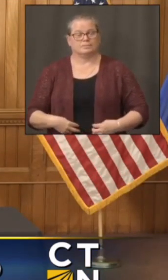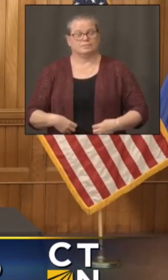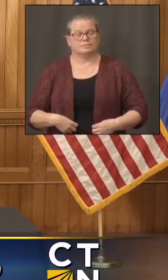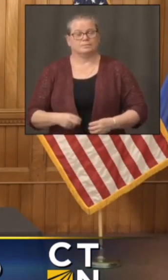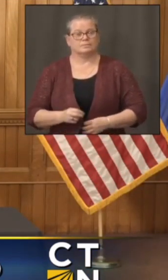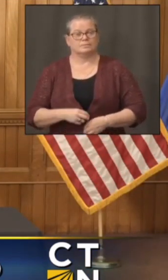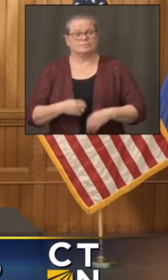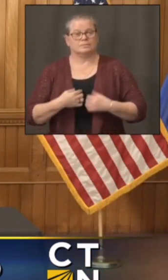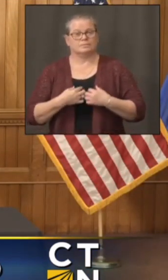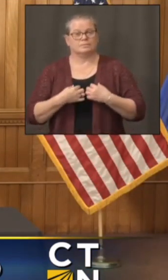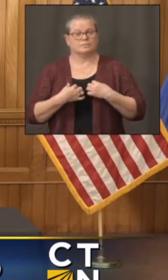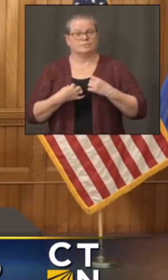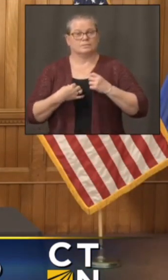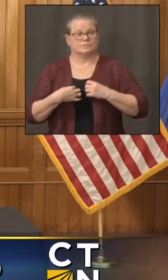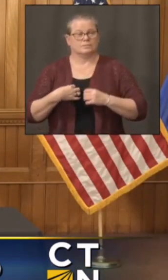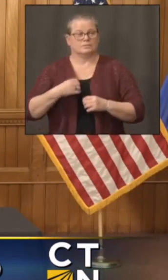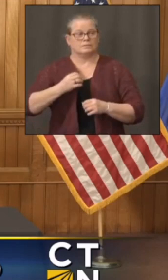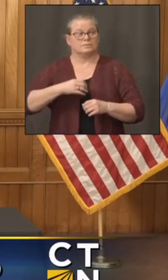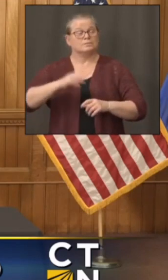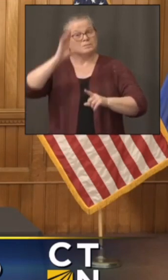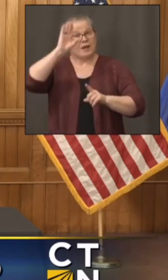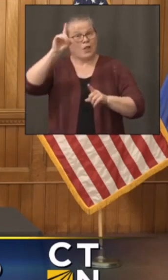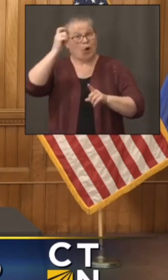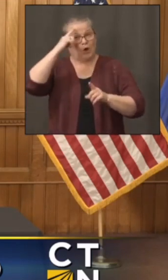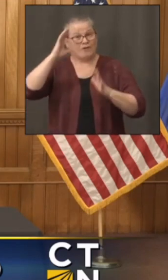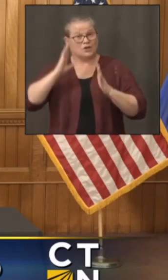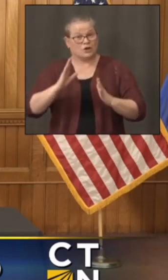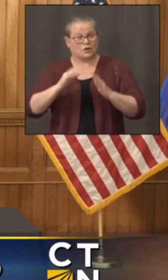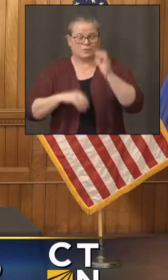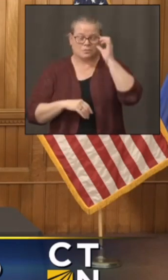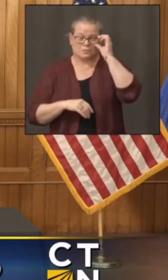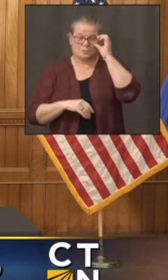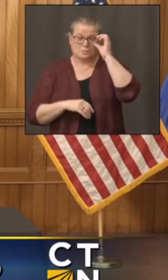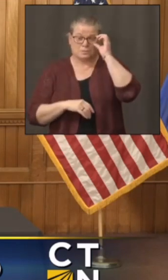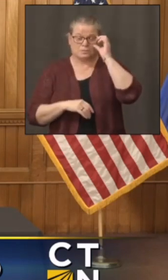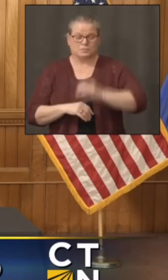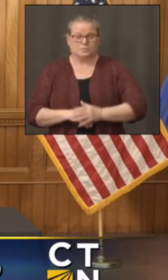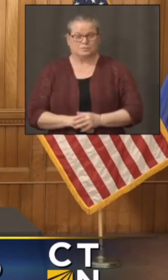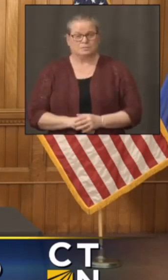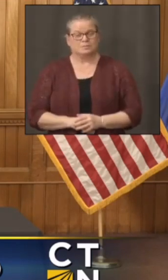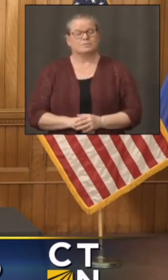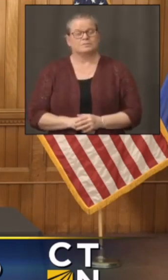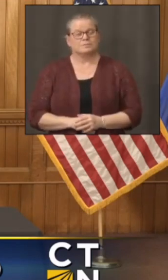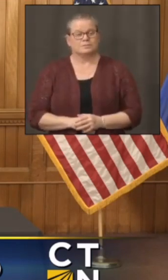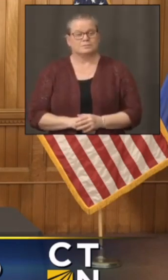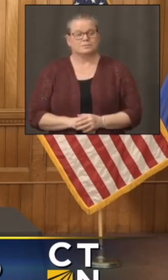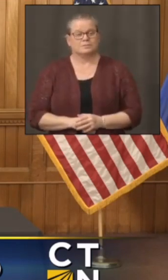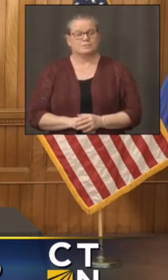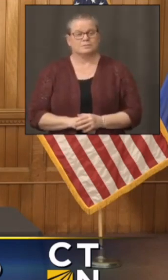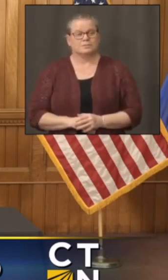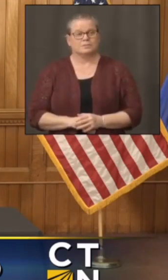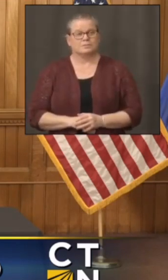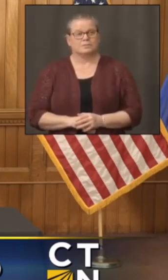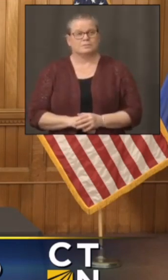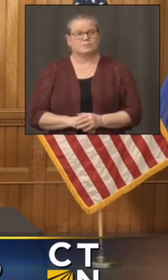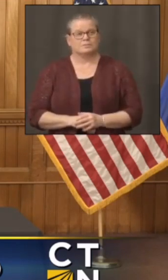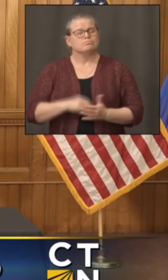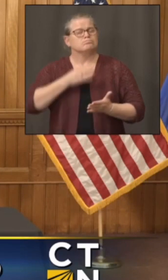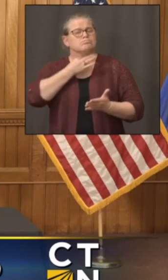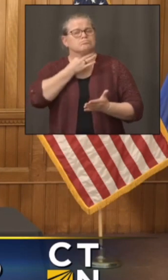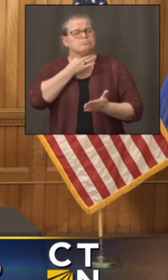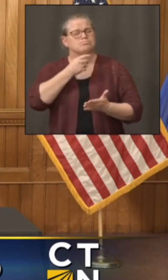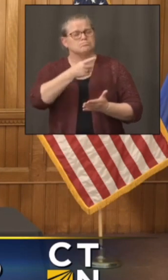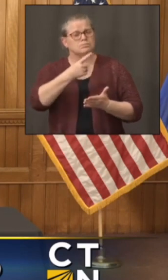hi governor matt austin with nbc connecticut i was wondering you know as you were saying before it appears that only wyndham has